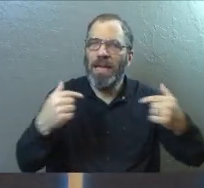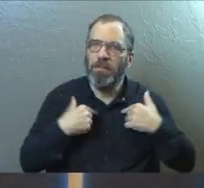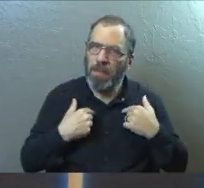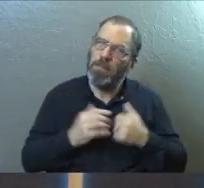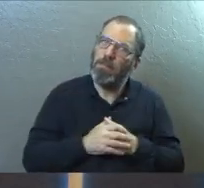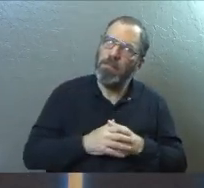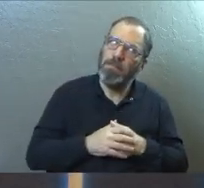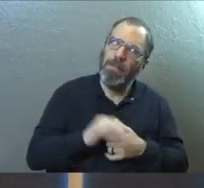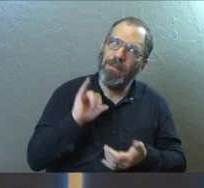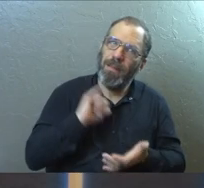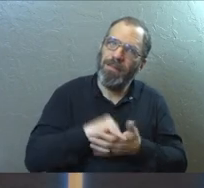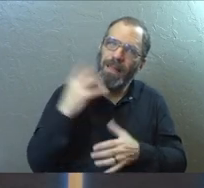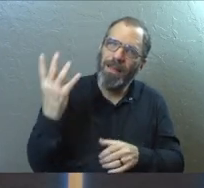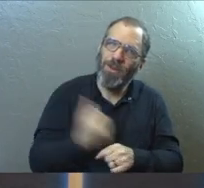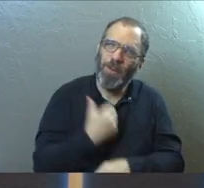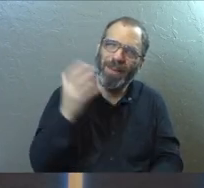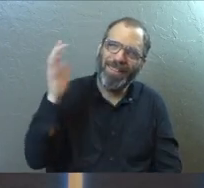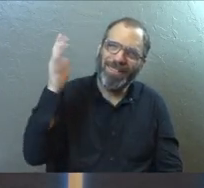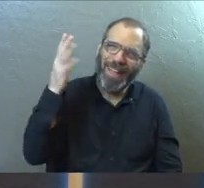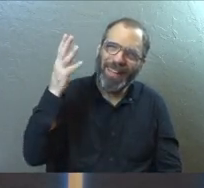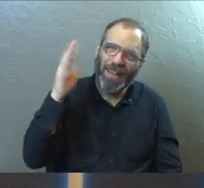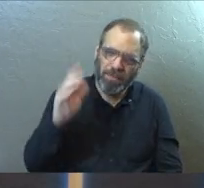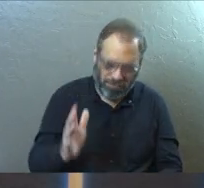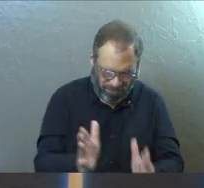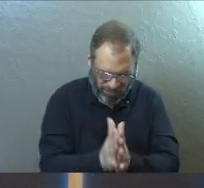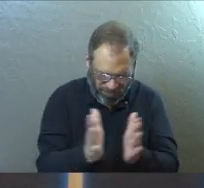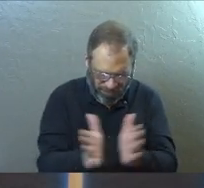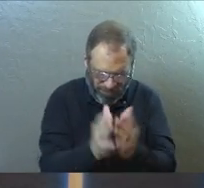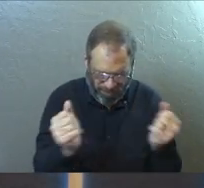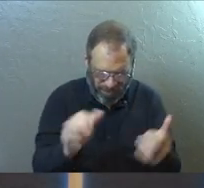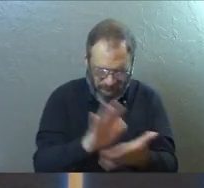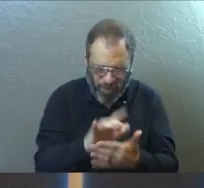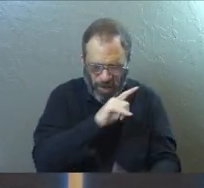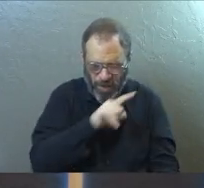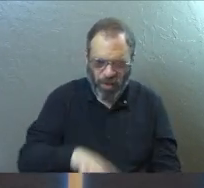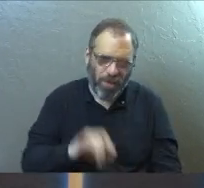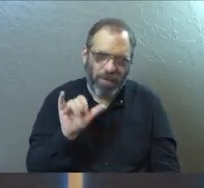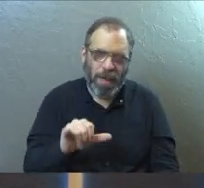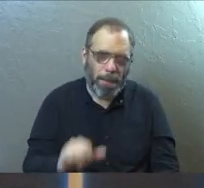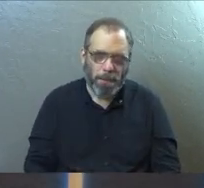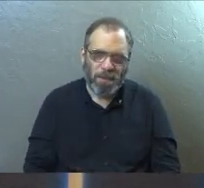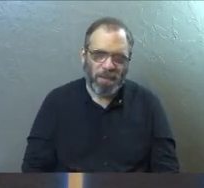Guys, that's a win. That's a win. Praise God for that.